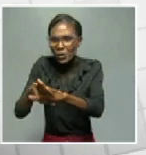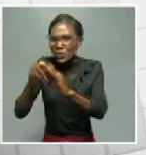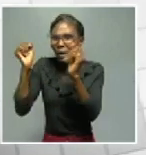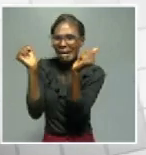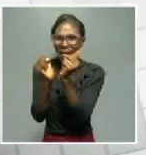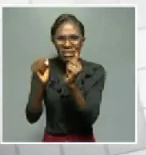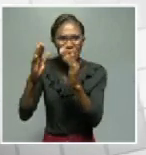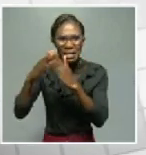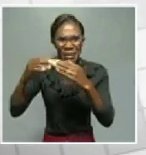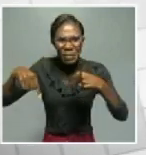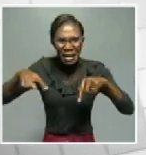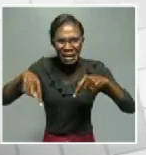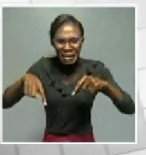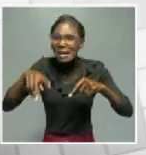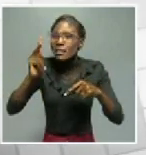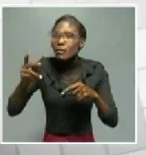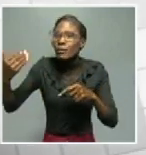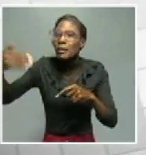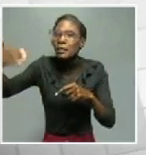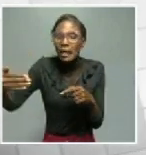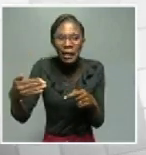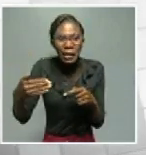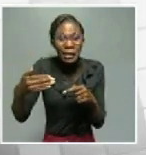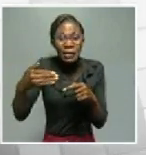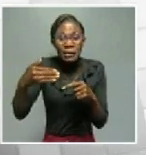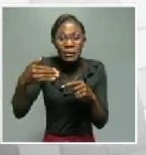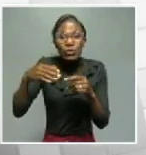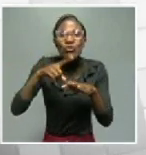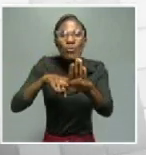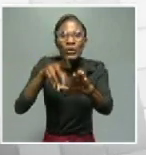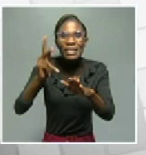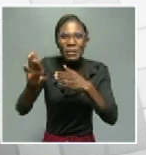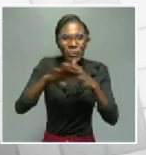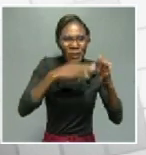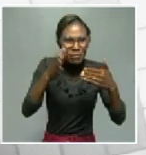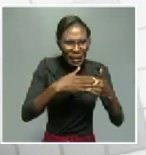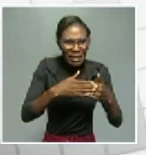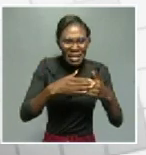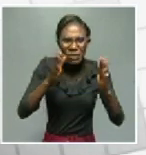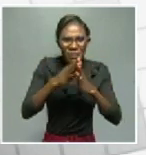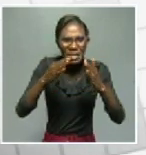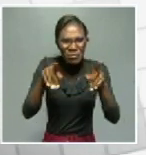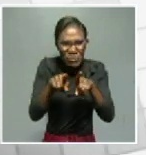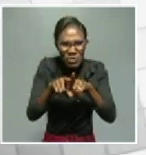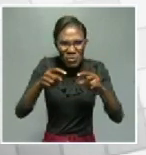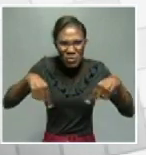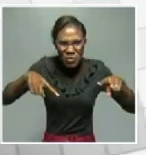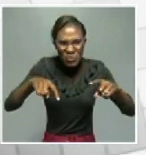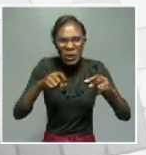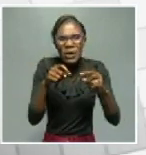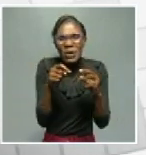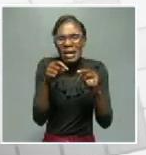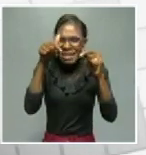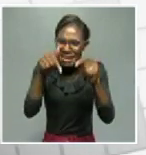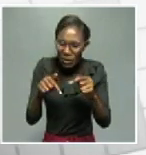come back to the same house. We need to see how best we can mitigate these things. So the municipalities, all five of them are very responsive and they are looking